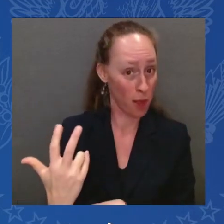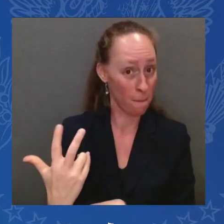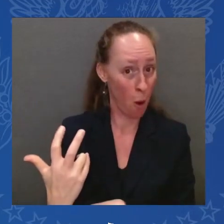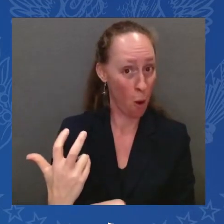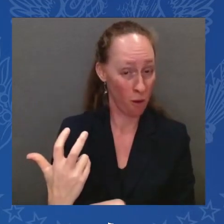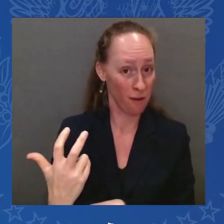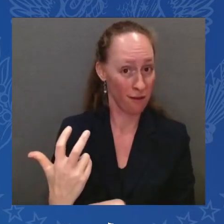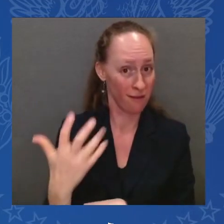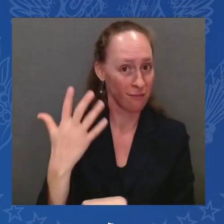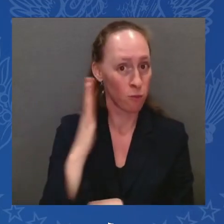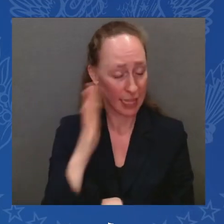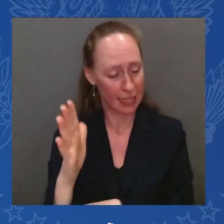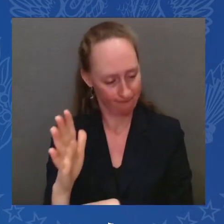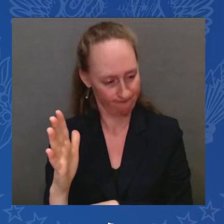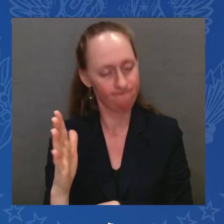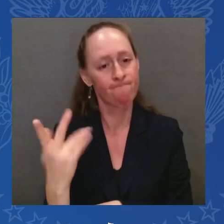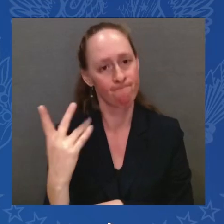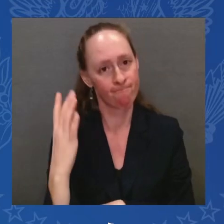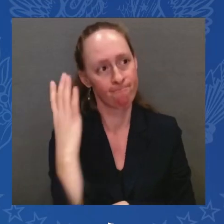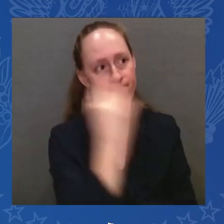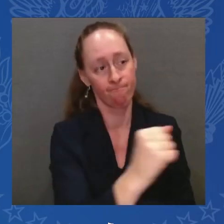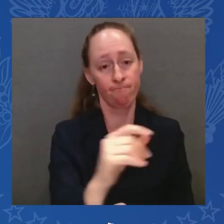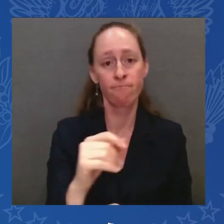the miracle of Israel